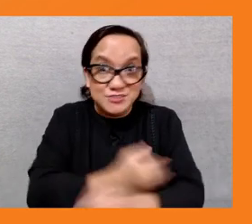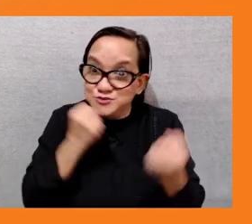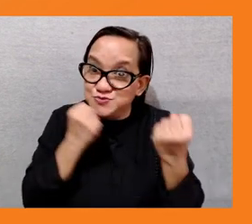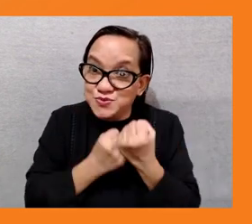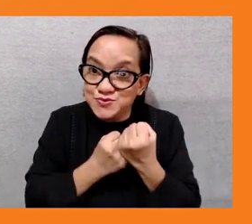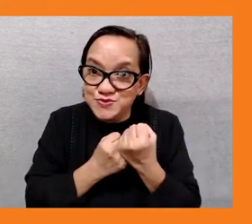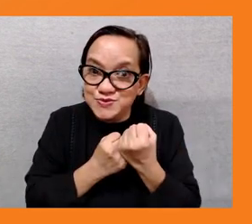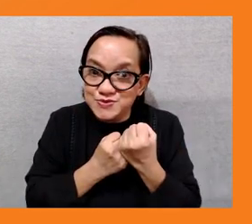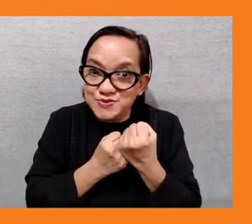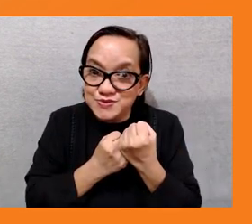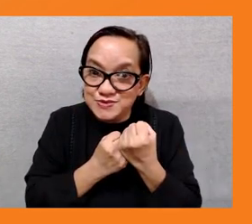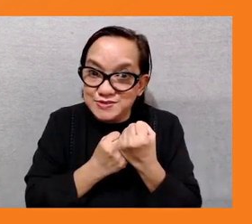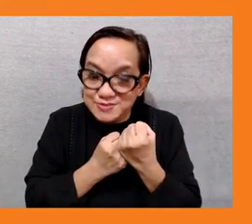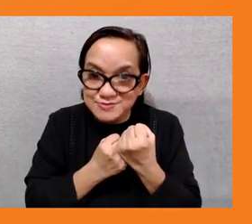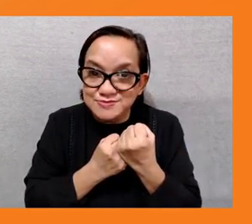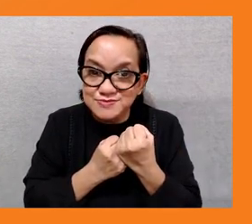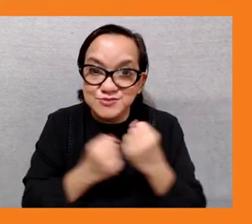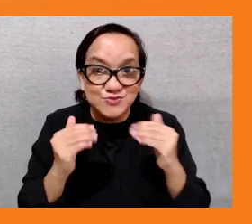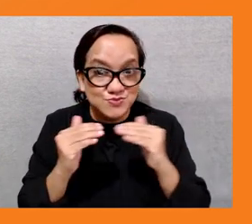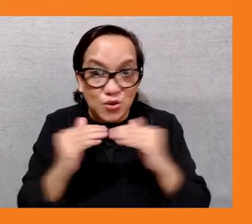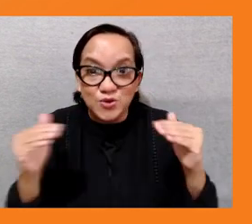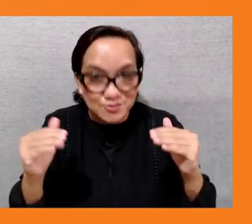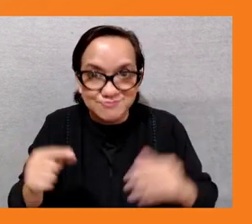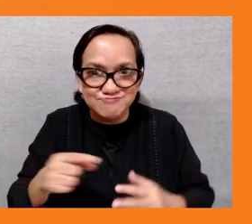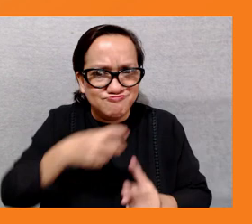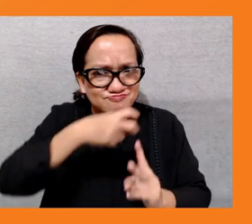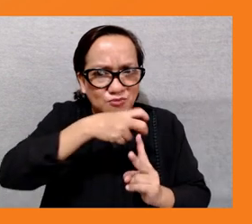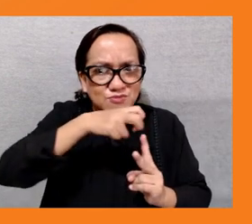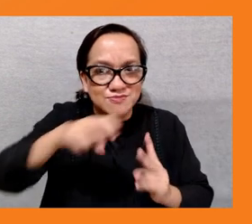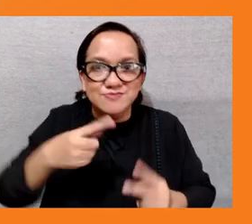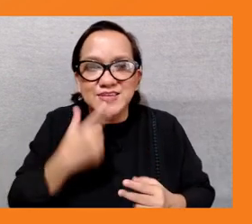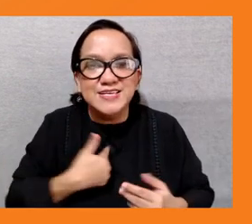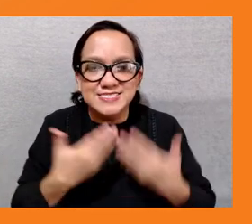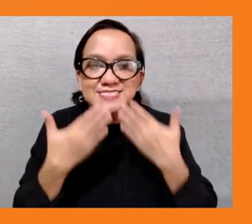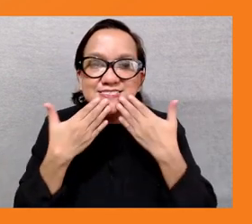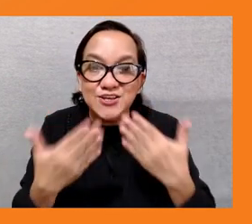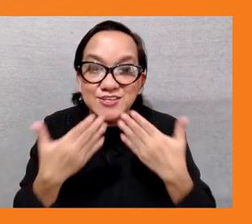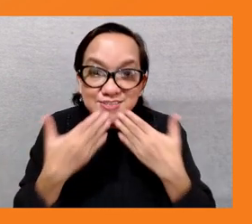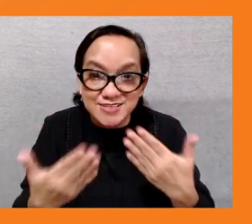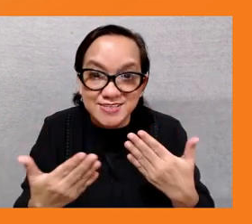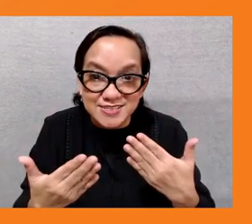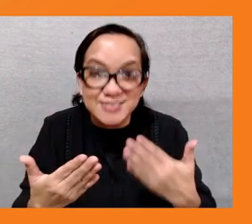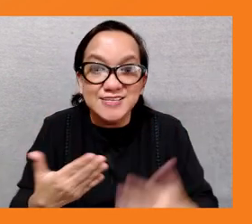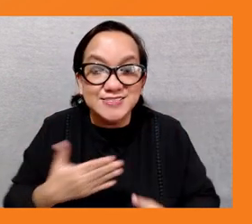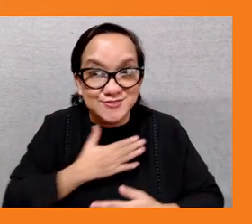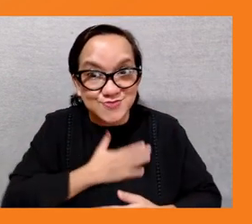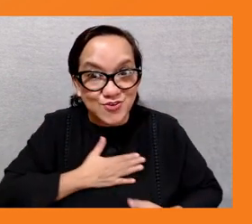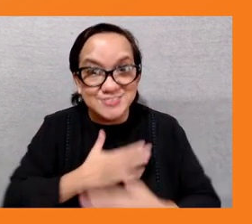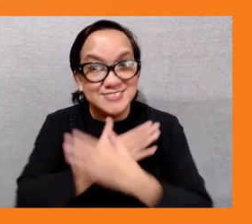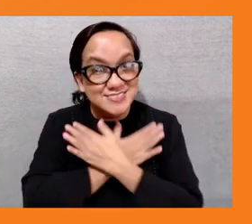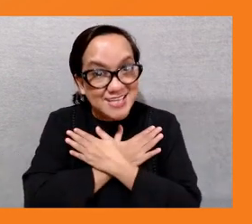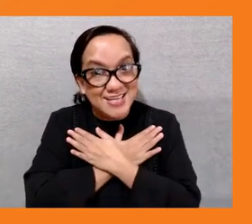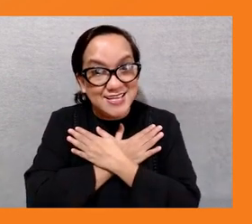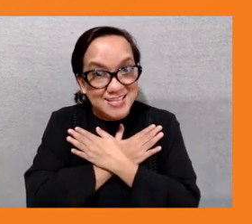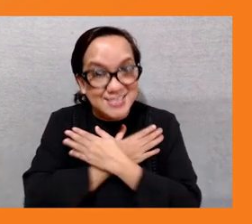thank you very much i hope you all have a good weekend tomorrow's saturday so um enjoy yourself it's been a long week so